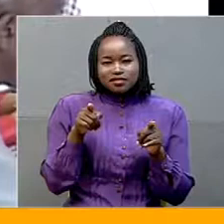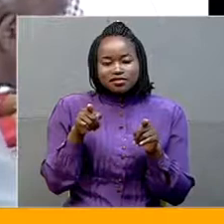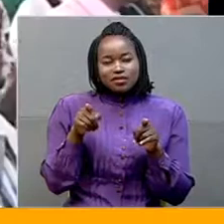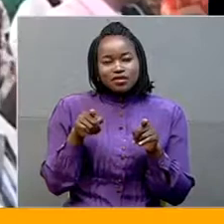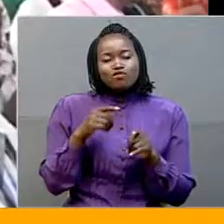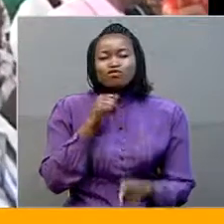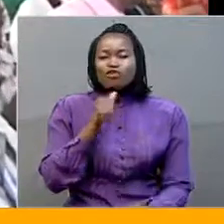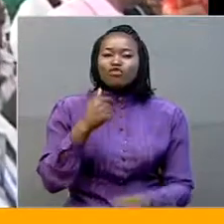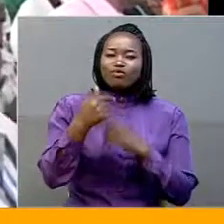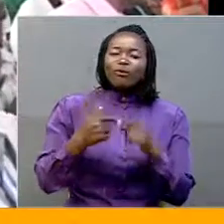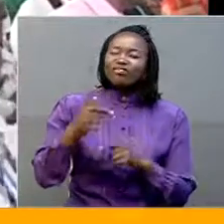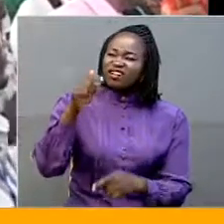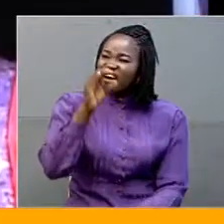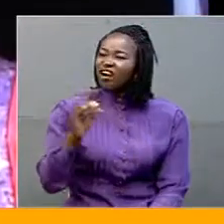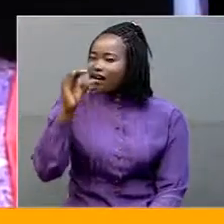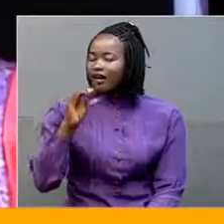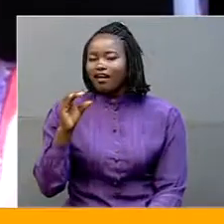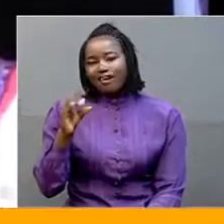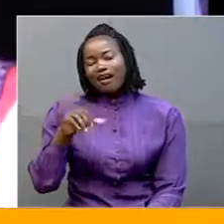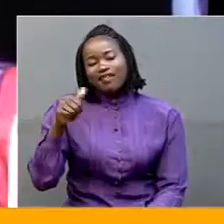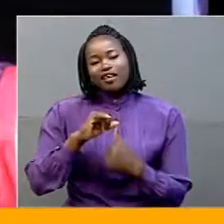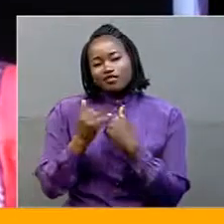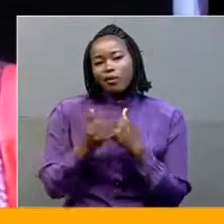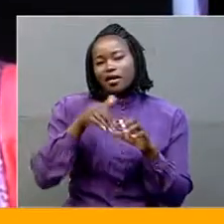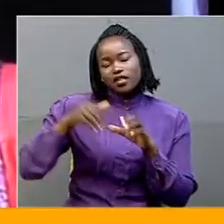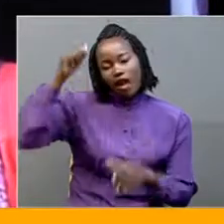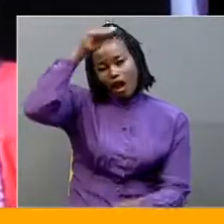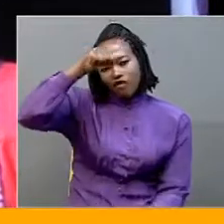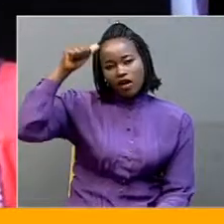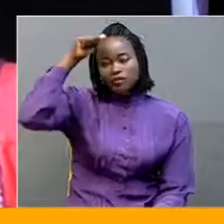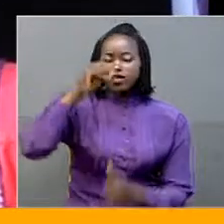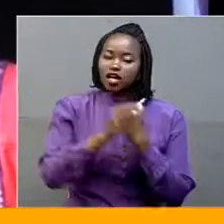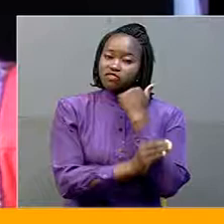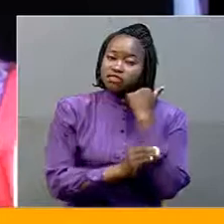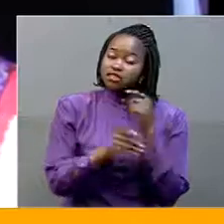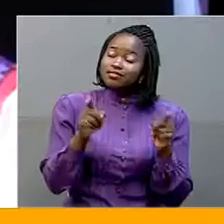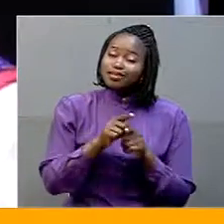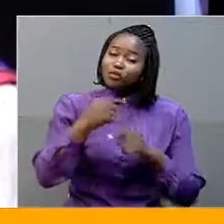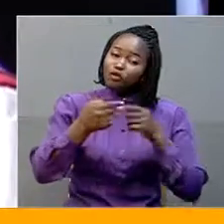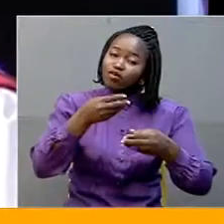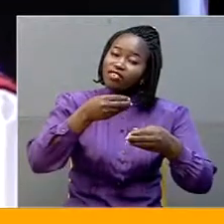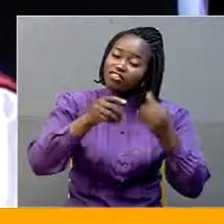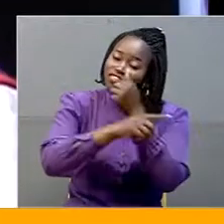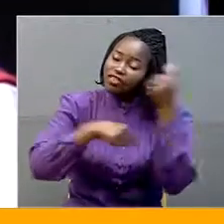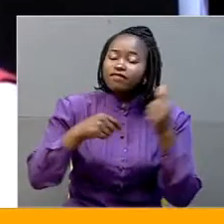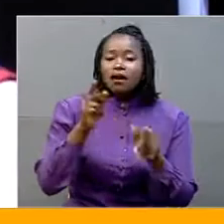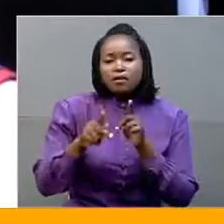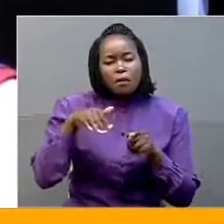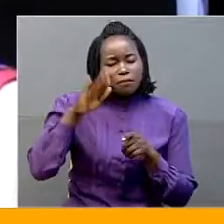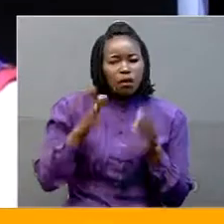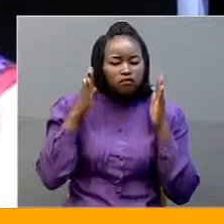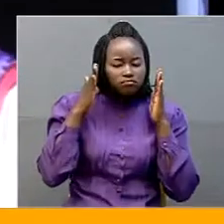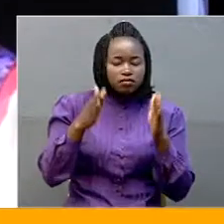in the Arab countries. And then, of course, human trafficking is targeting the young people,